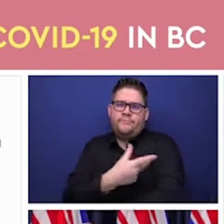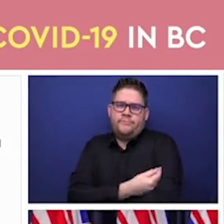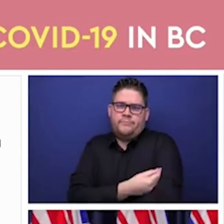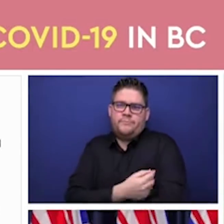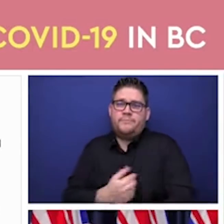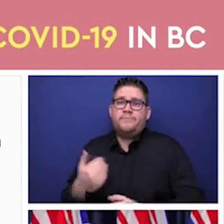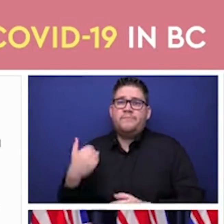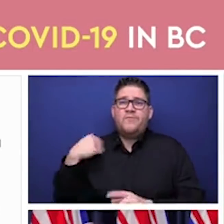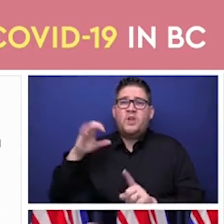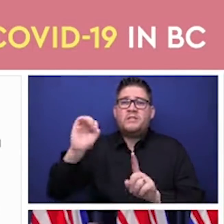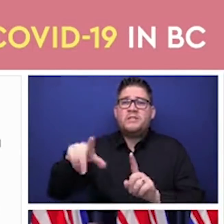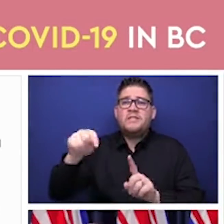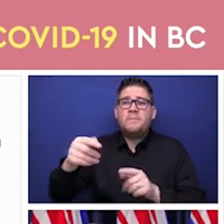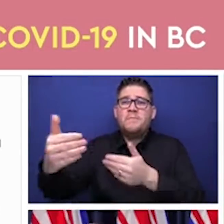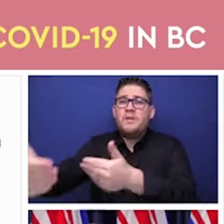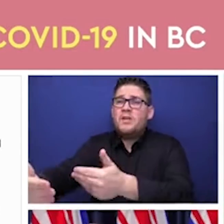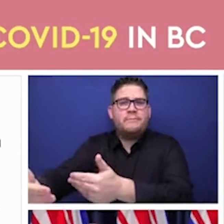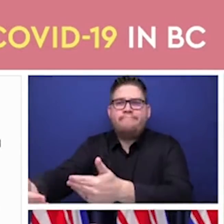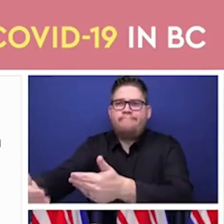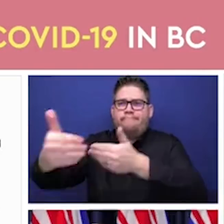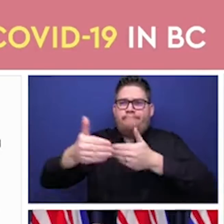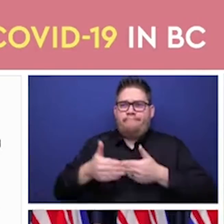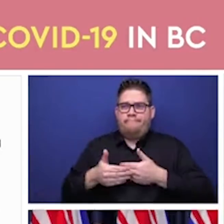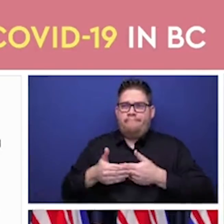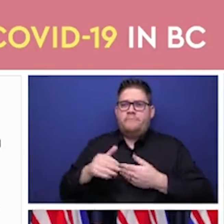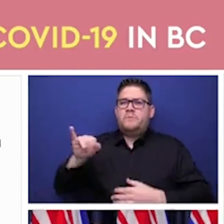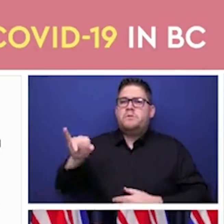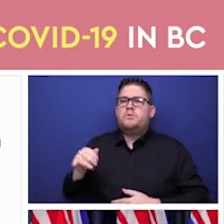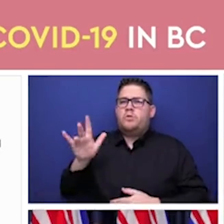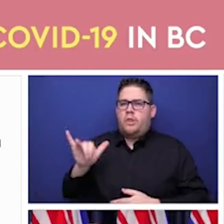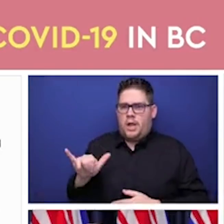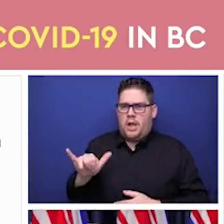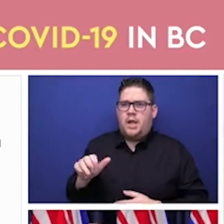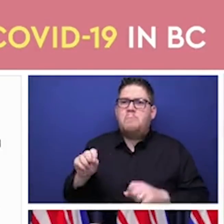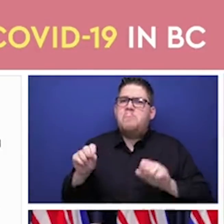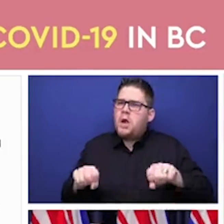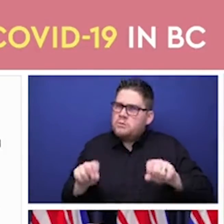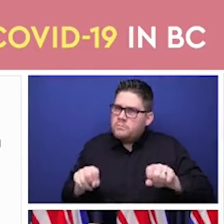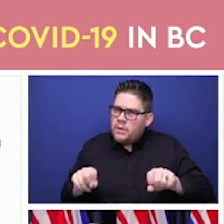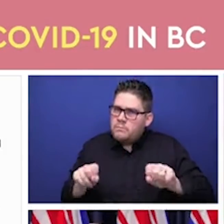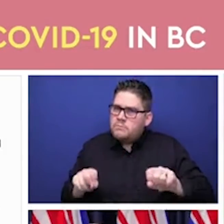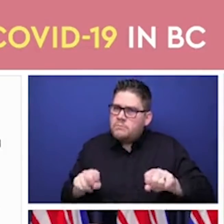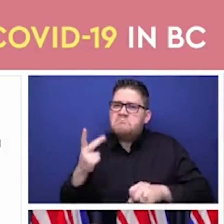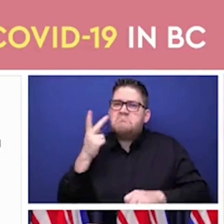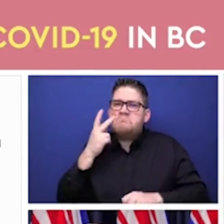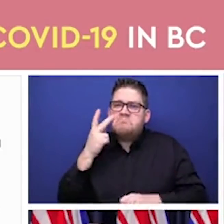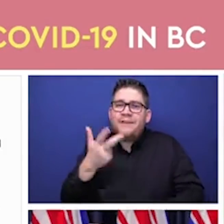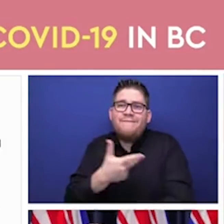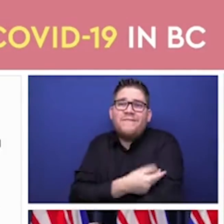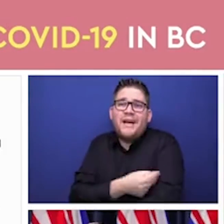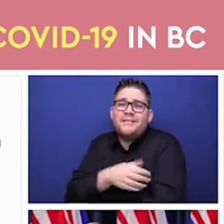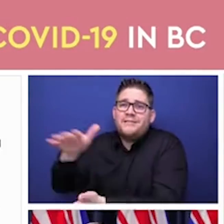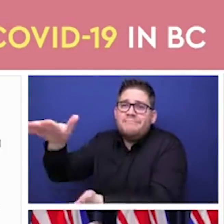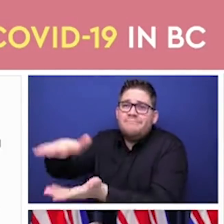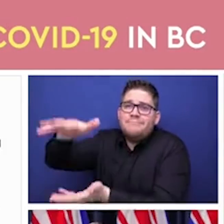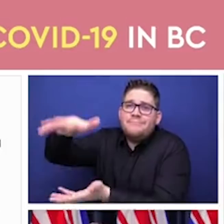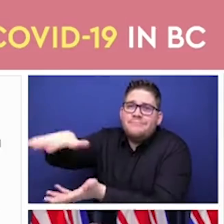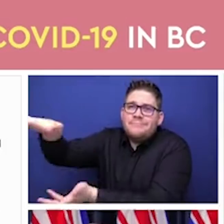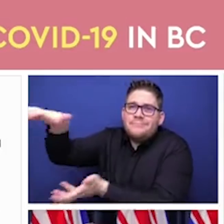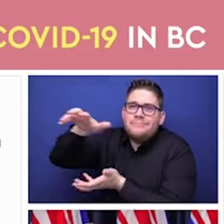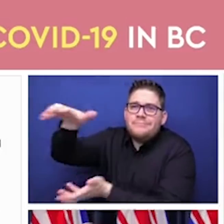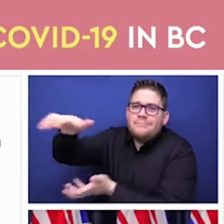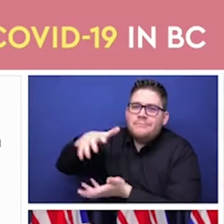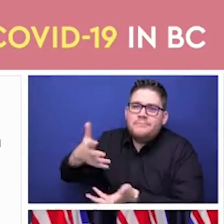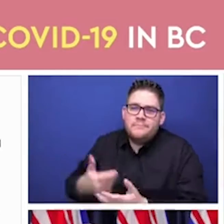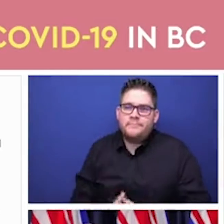news. Very good news for returning to life as usual. But as the Premier says, in the meantime, we have to still